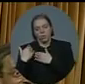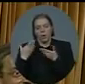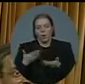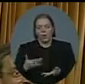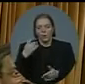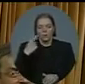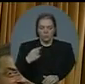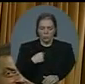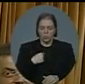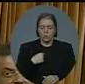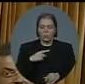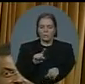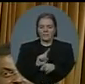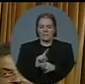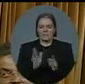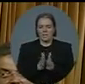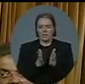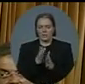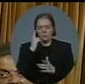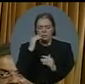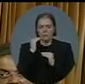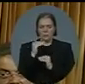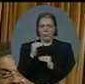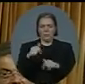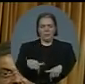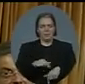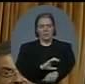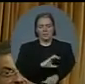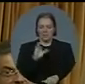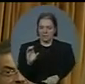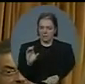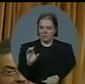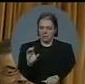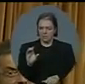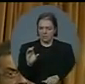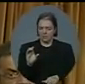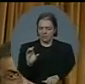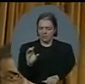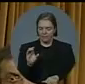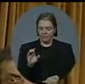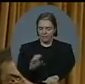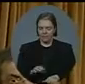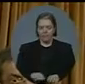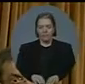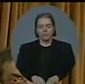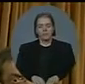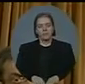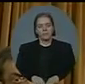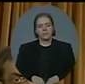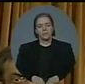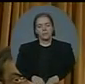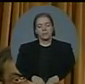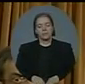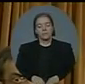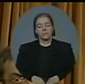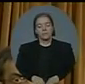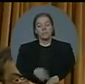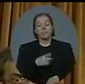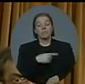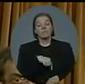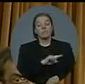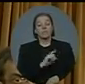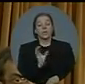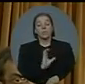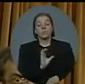2004 platform, the Conservatives put refugee issues under the heading, demand better security.